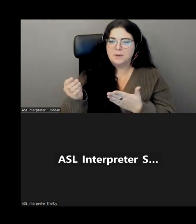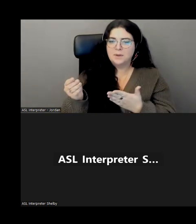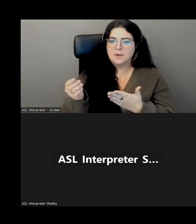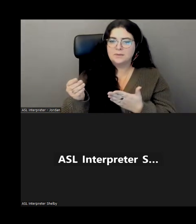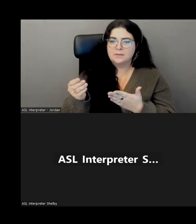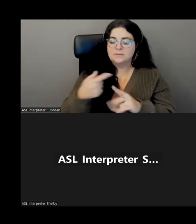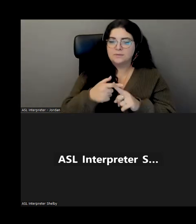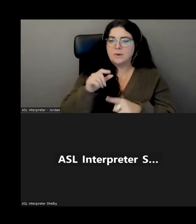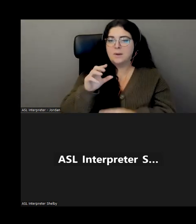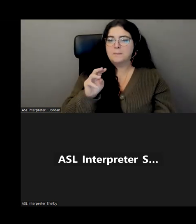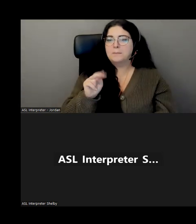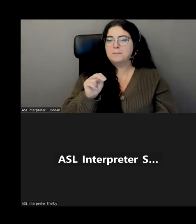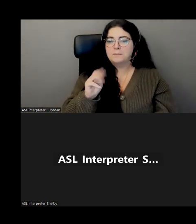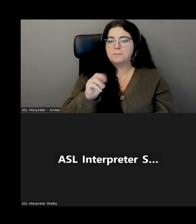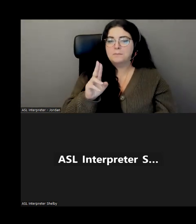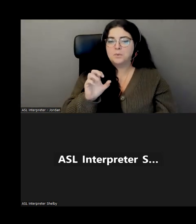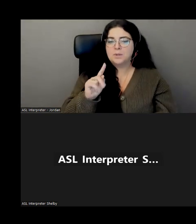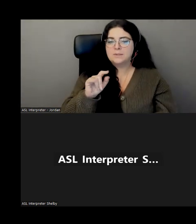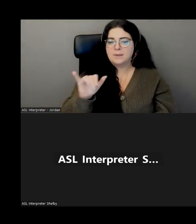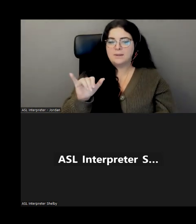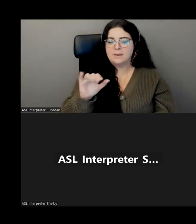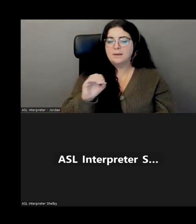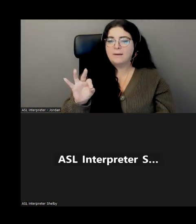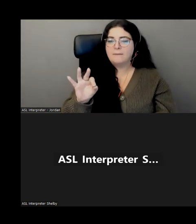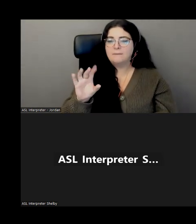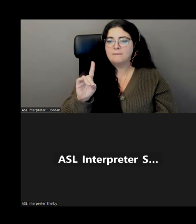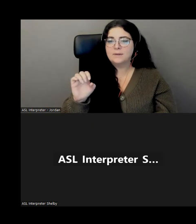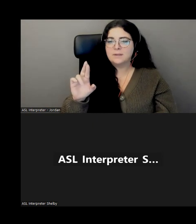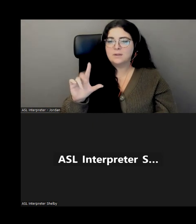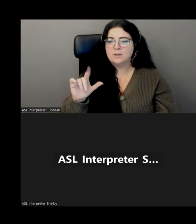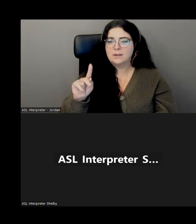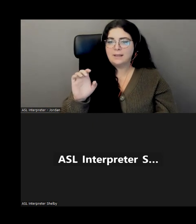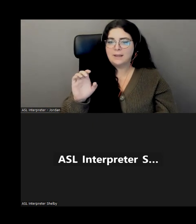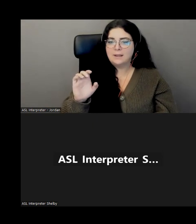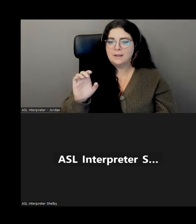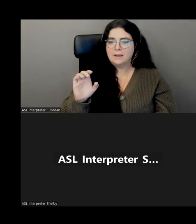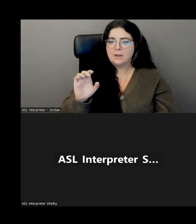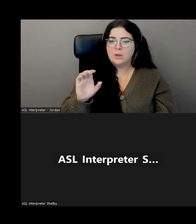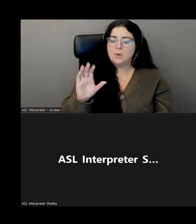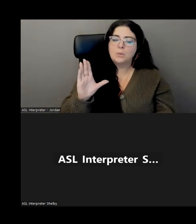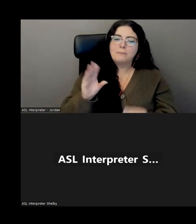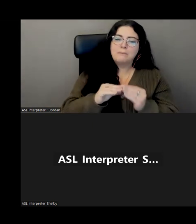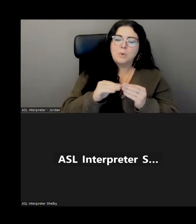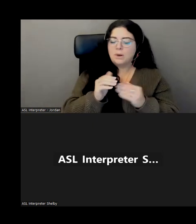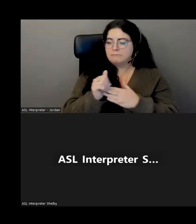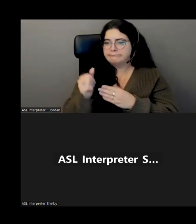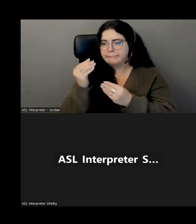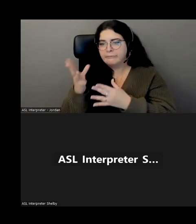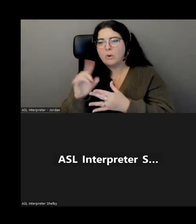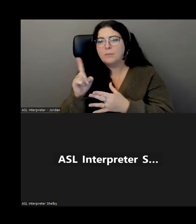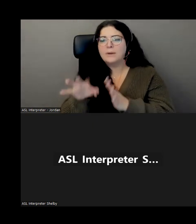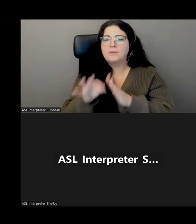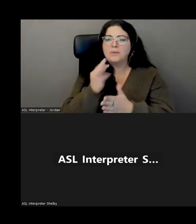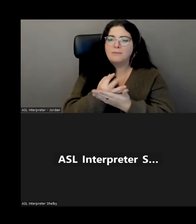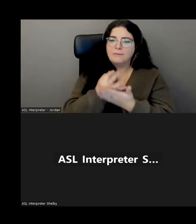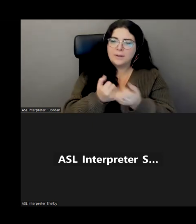municipality in Deer Lake. We didn't purchase it. We guided them towards where they could find some financial resources,